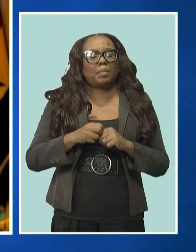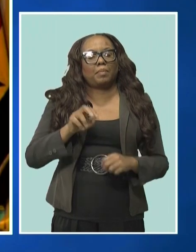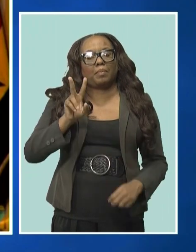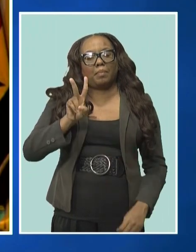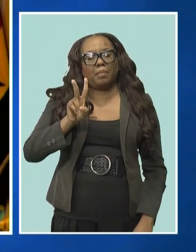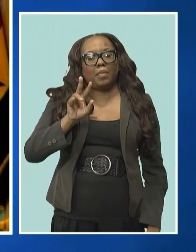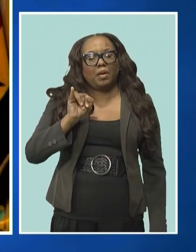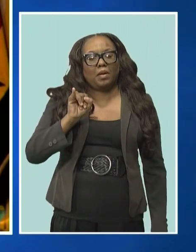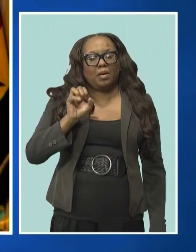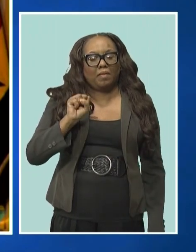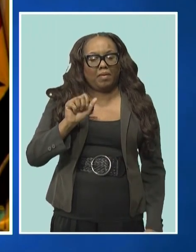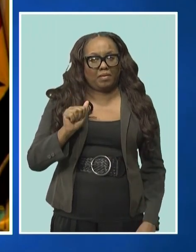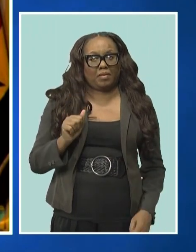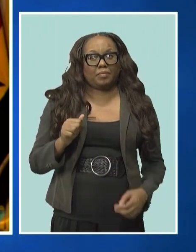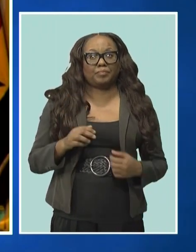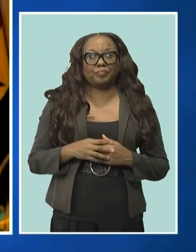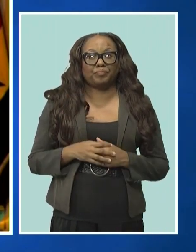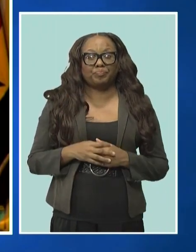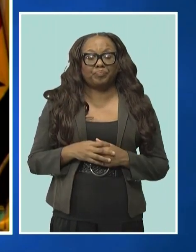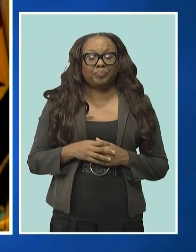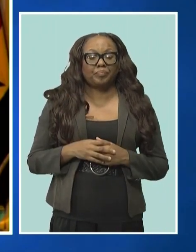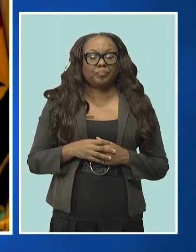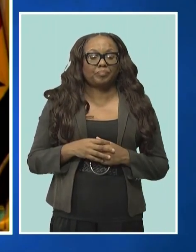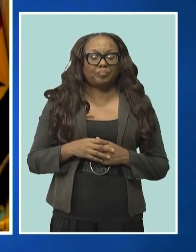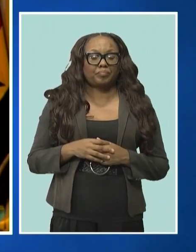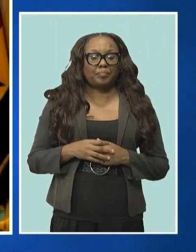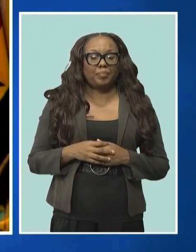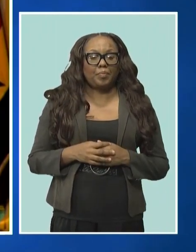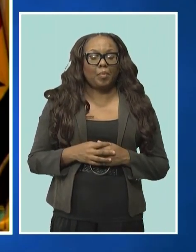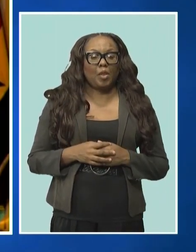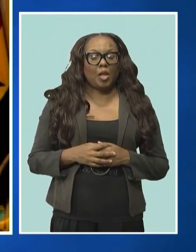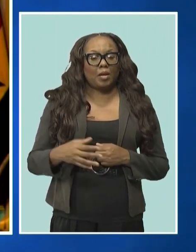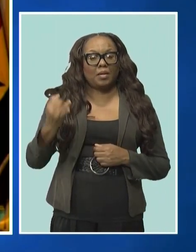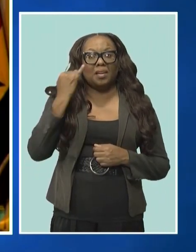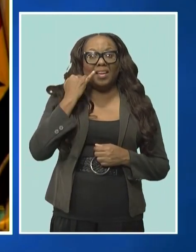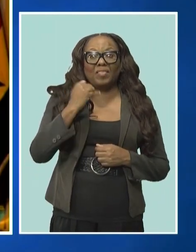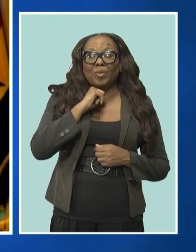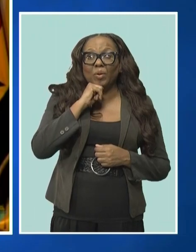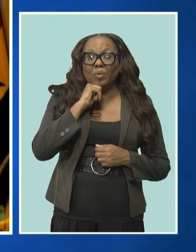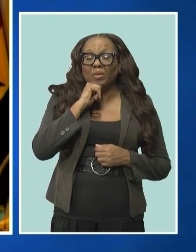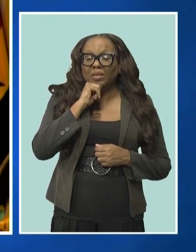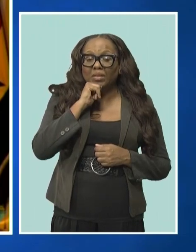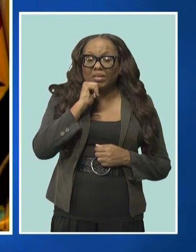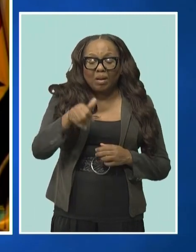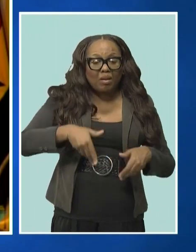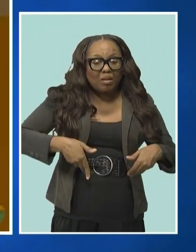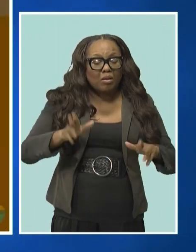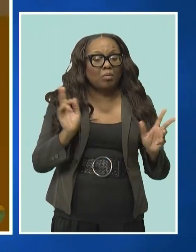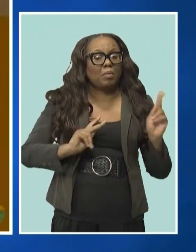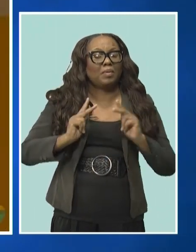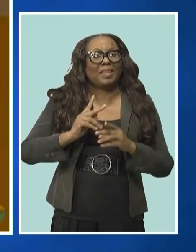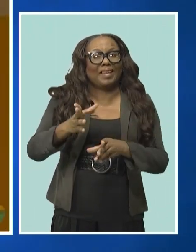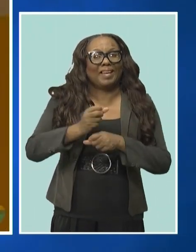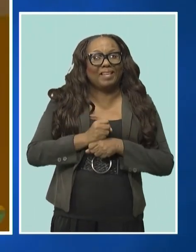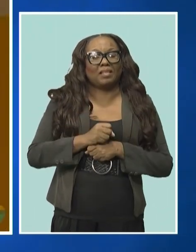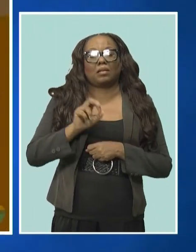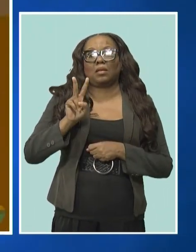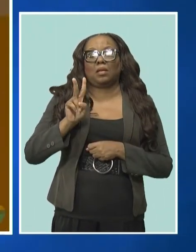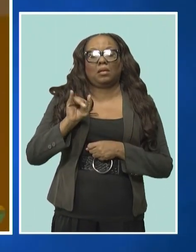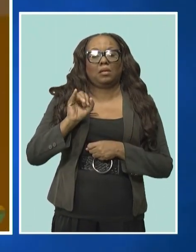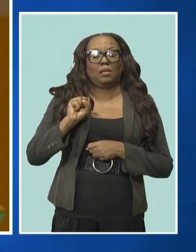If we allow the denial of visas to our people in the North Atlantic countries